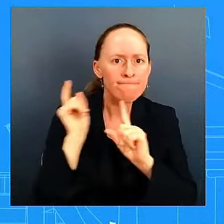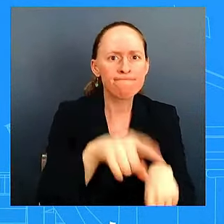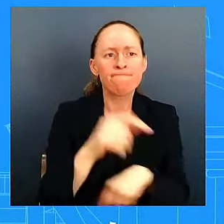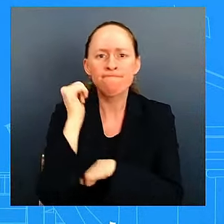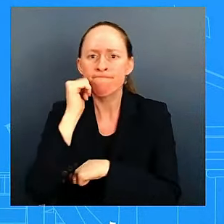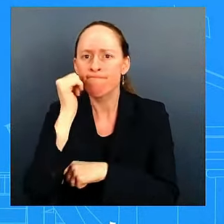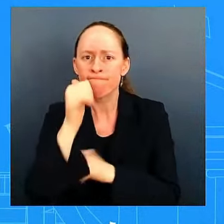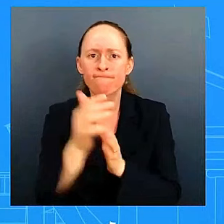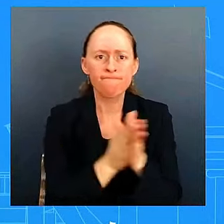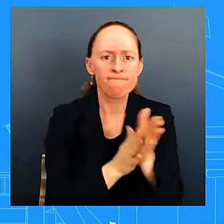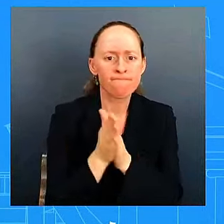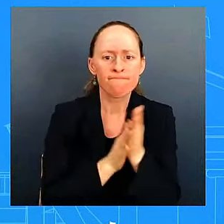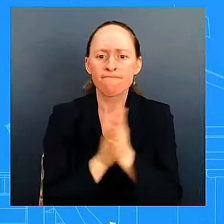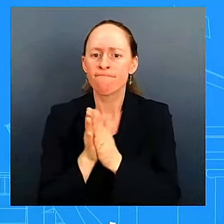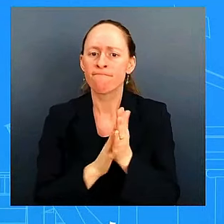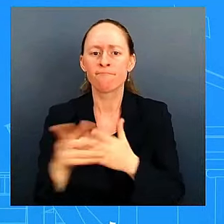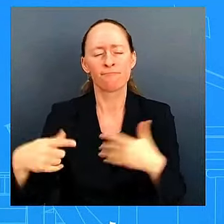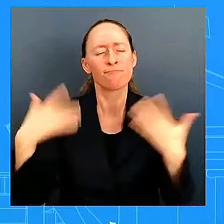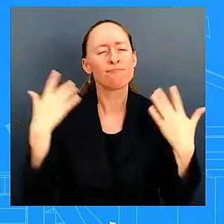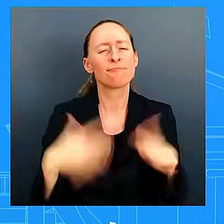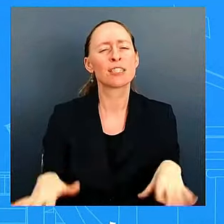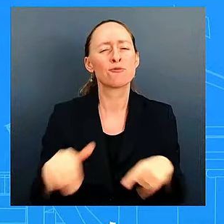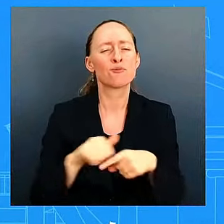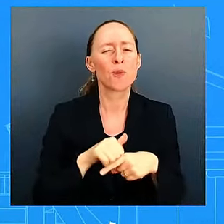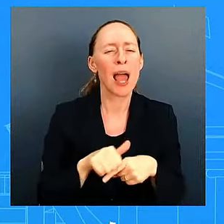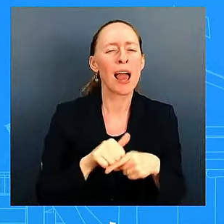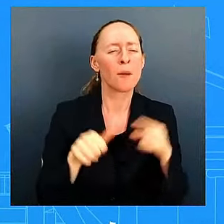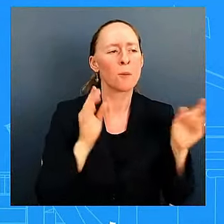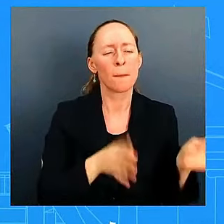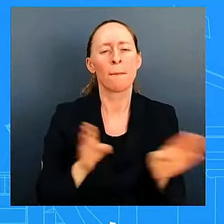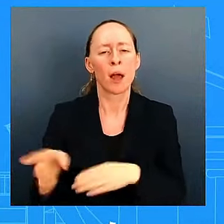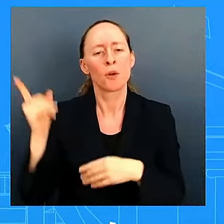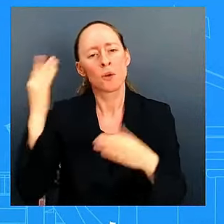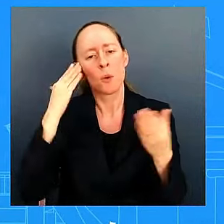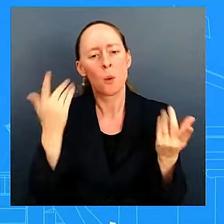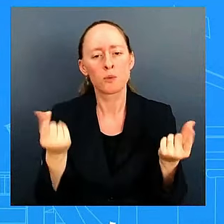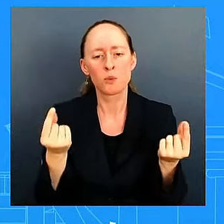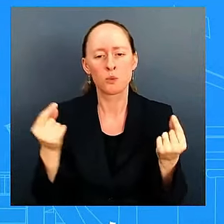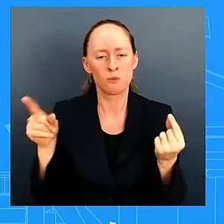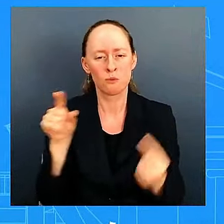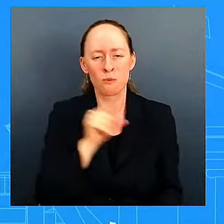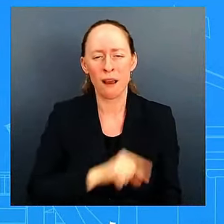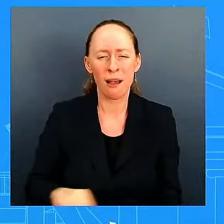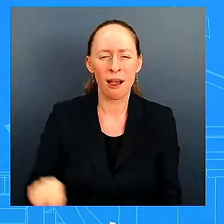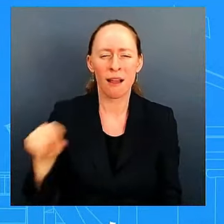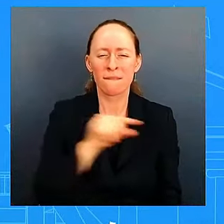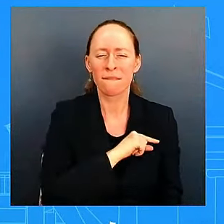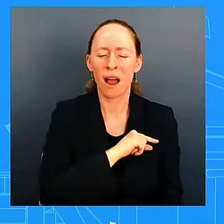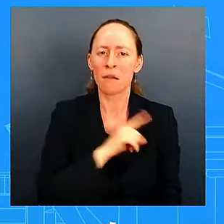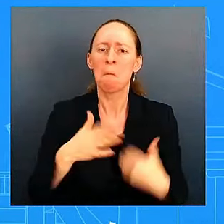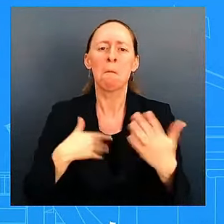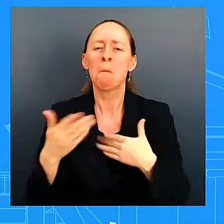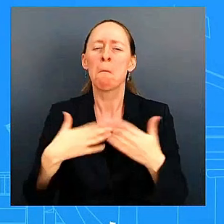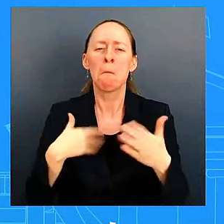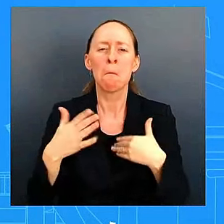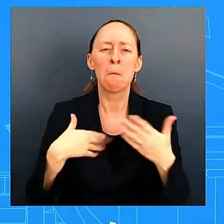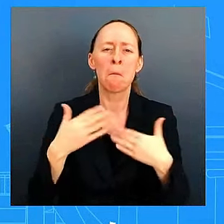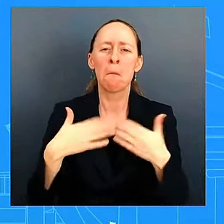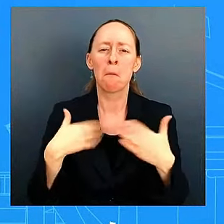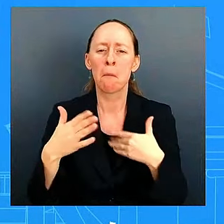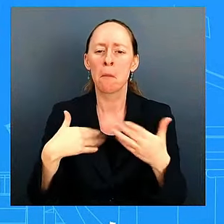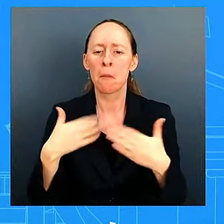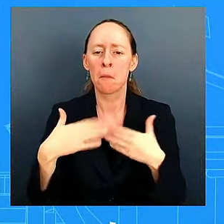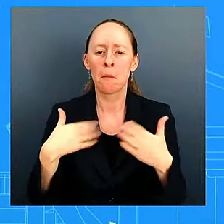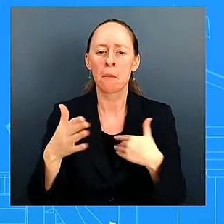they're ready to do and it doesn't matter where which state it is right it doesn't matter if it's a red state or blue state this is their